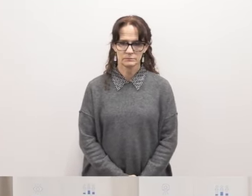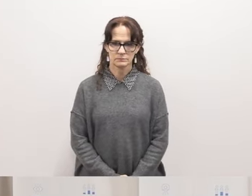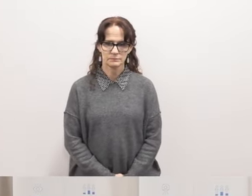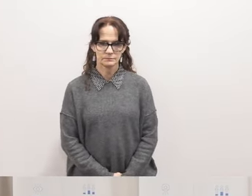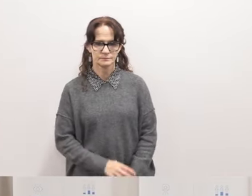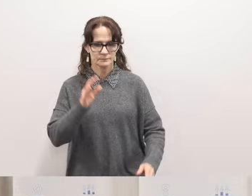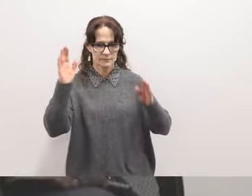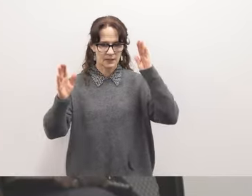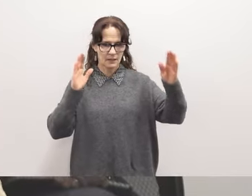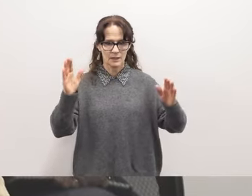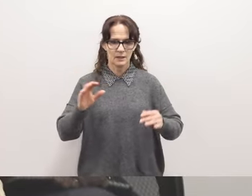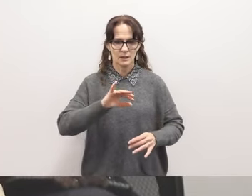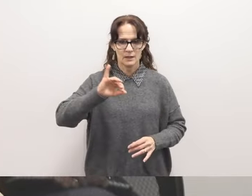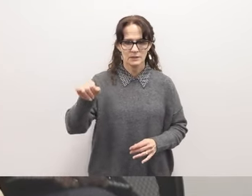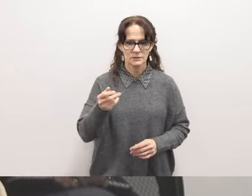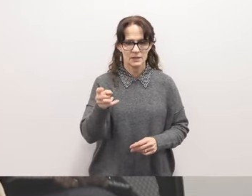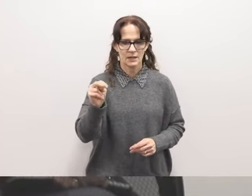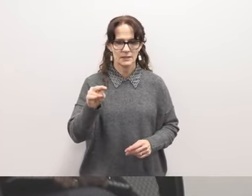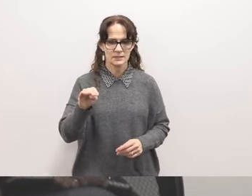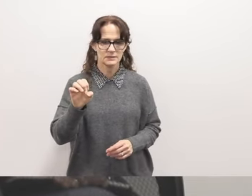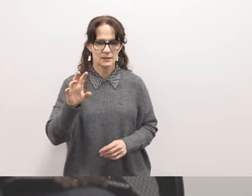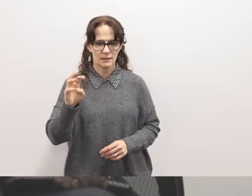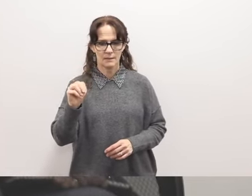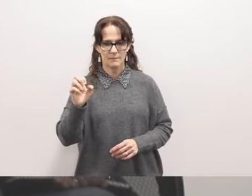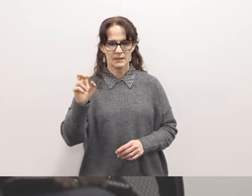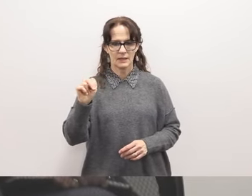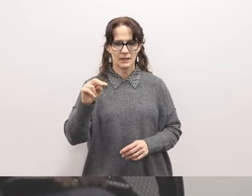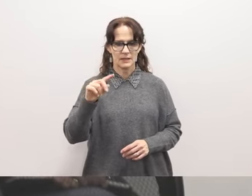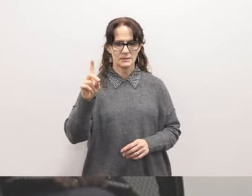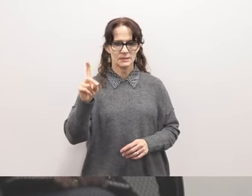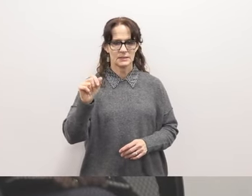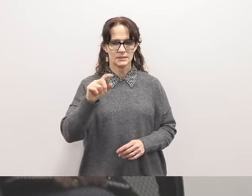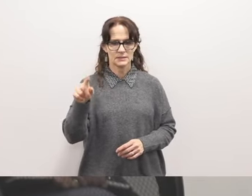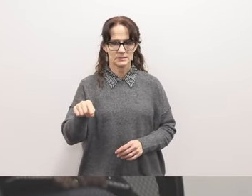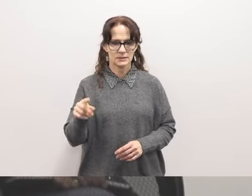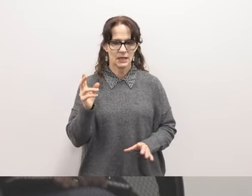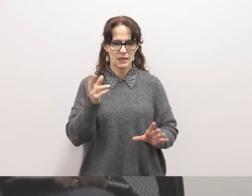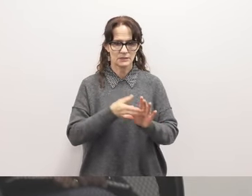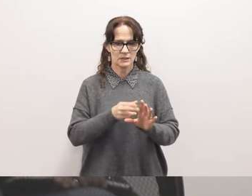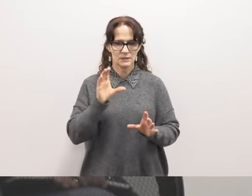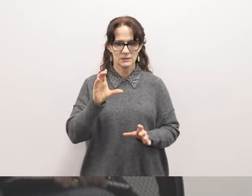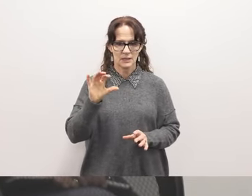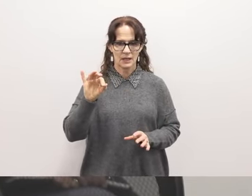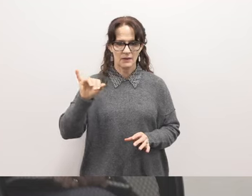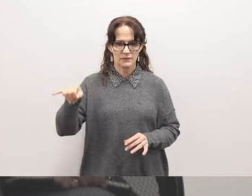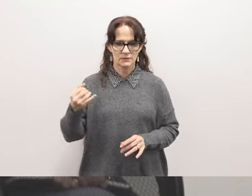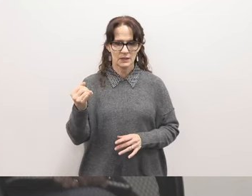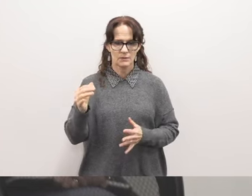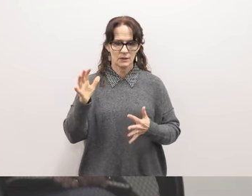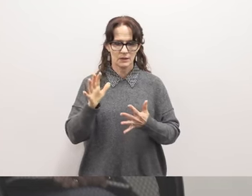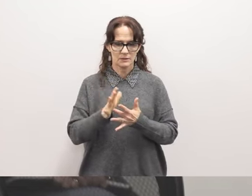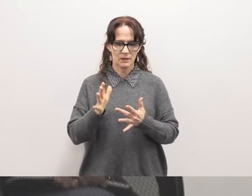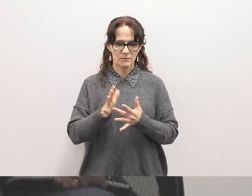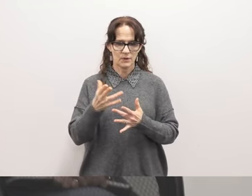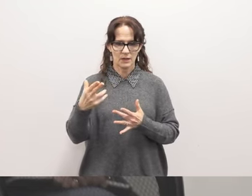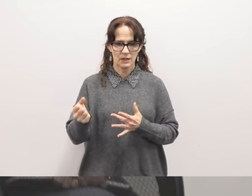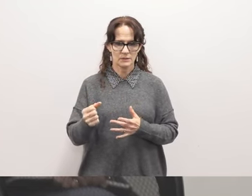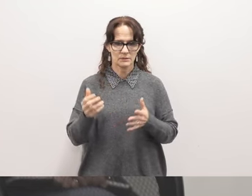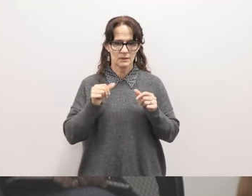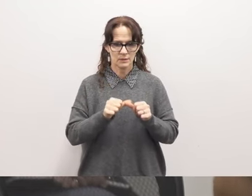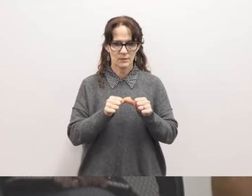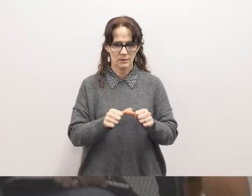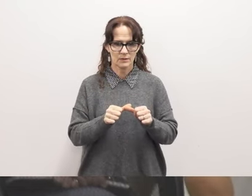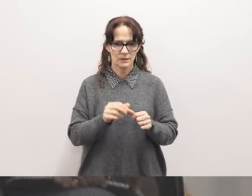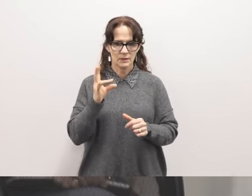Hello, everyone. My name is Janice Mendez, and I joined CFJ when I was just a sophomore in high school, and I've been here